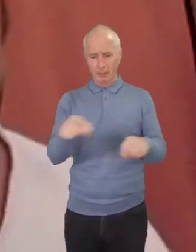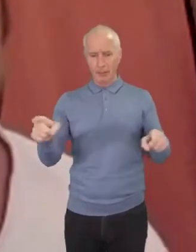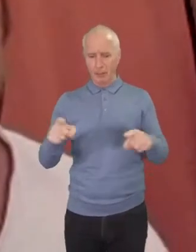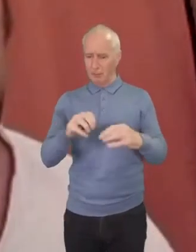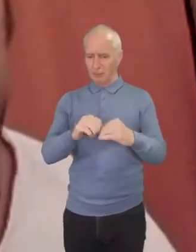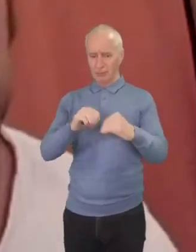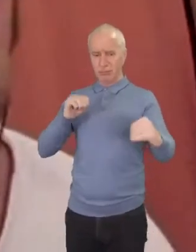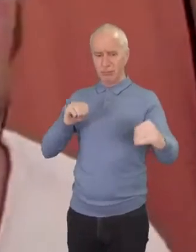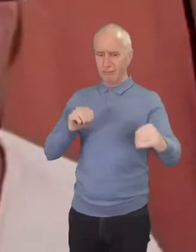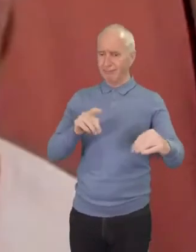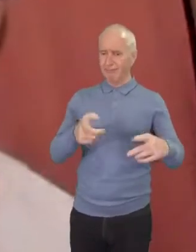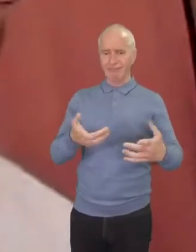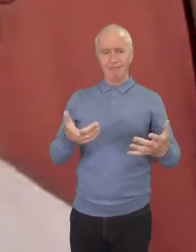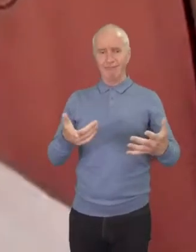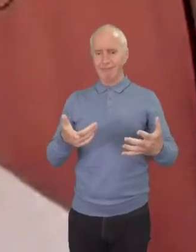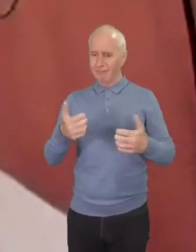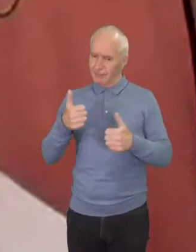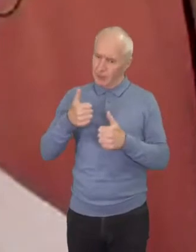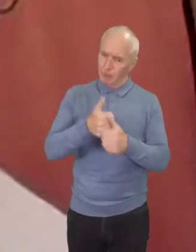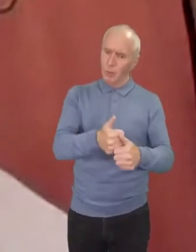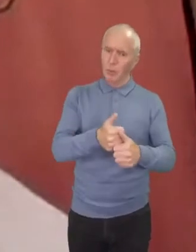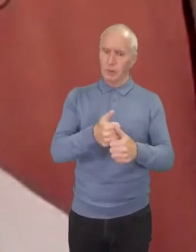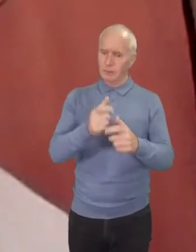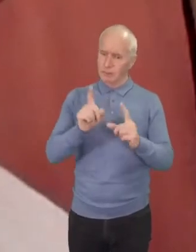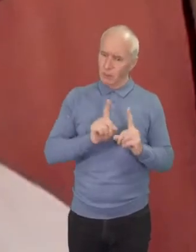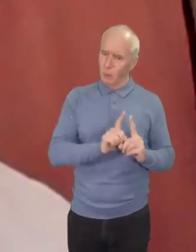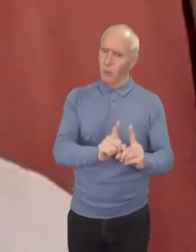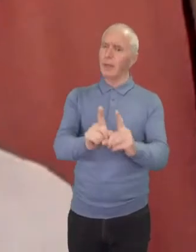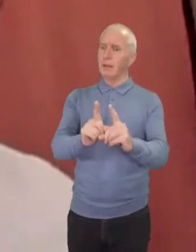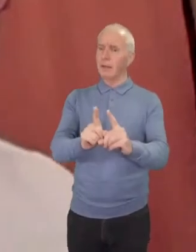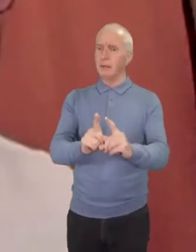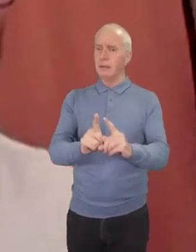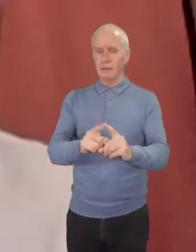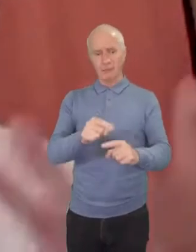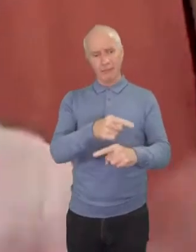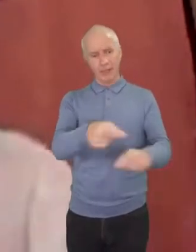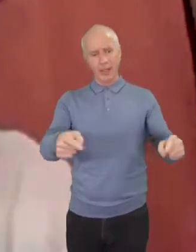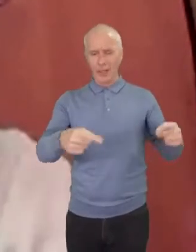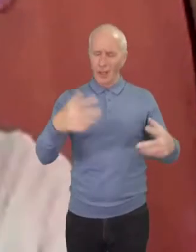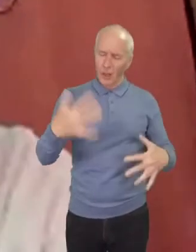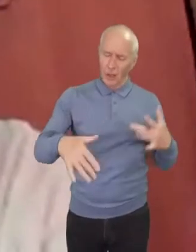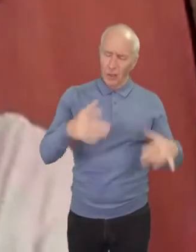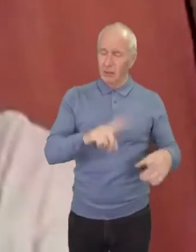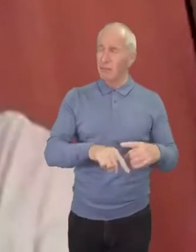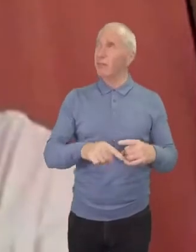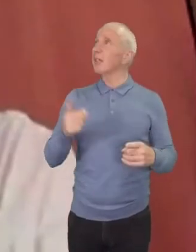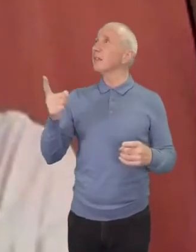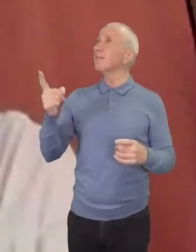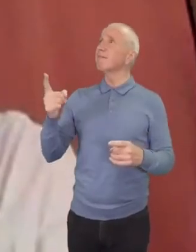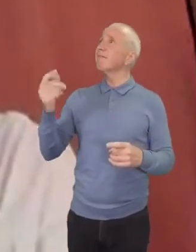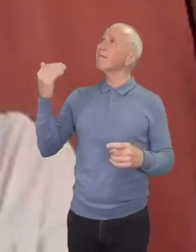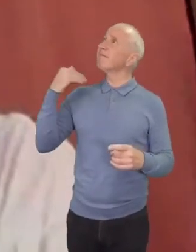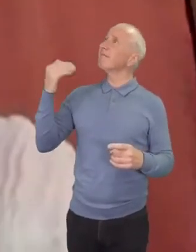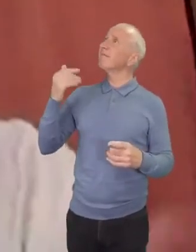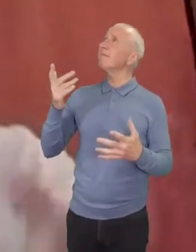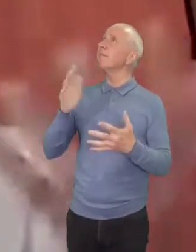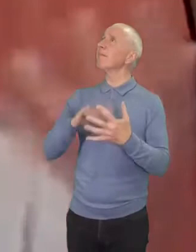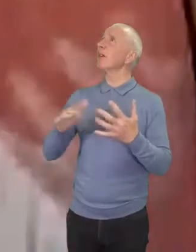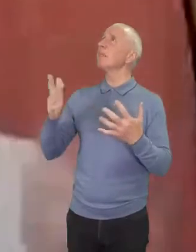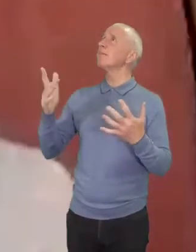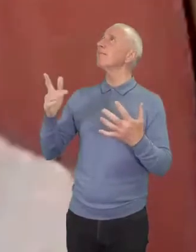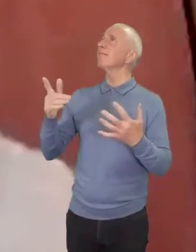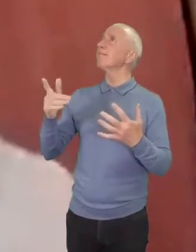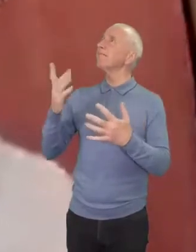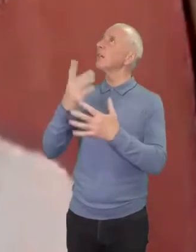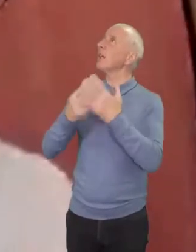and standing alongside those who are hurting i think that's part of the prophetic call of the church is to stir